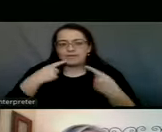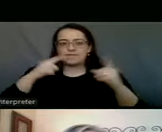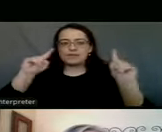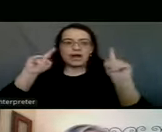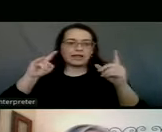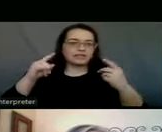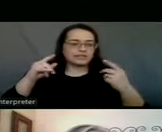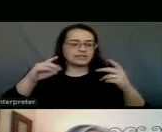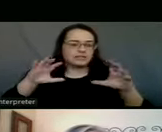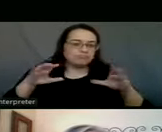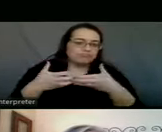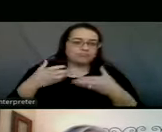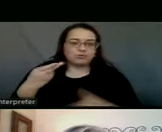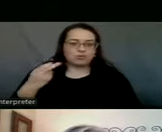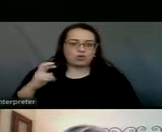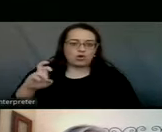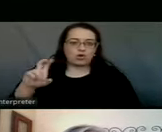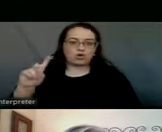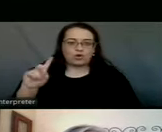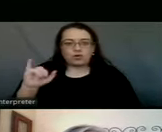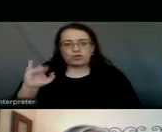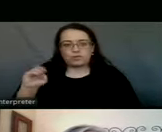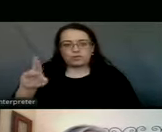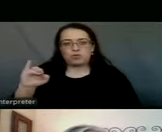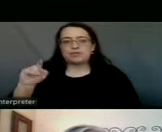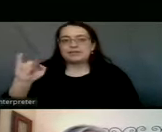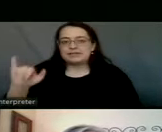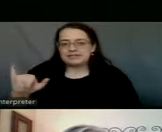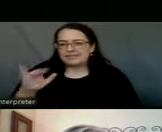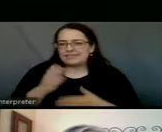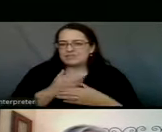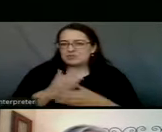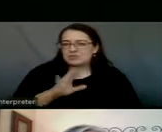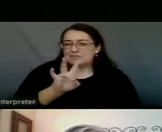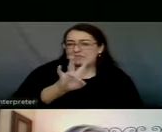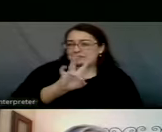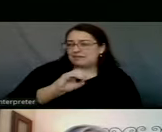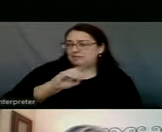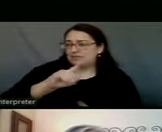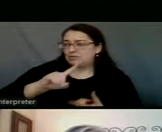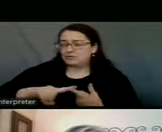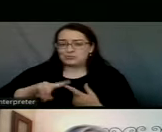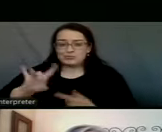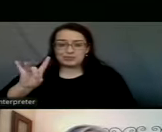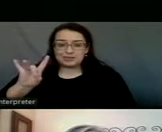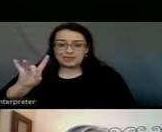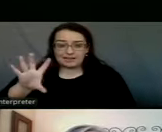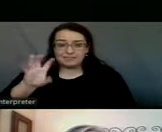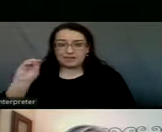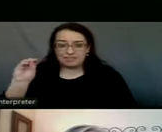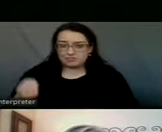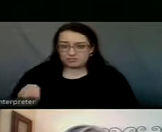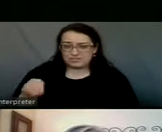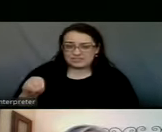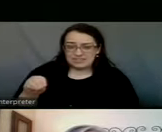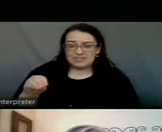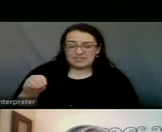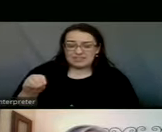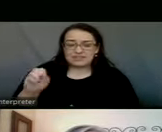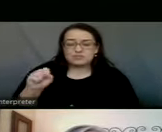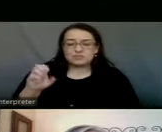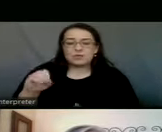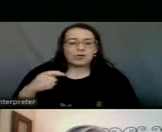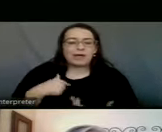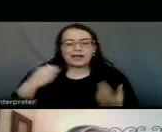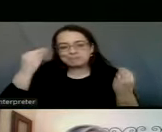reach herd immunity and that's somewhere between 70 and 85%. And so